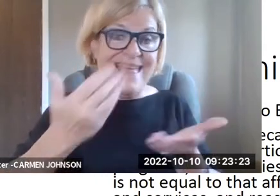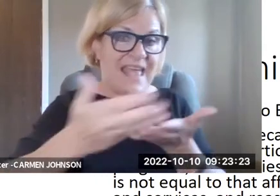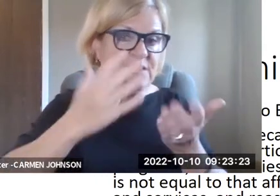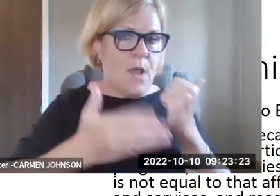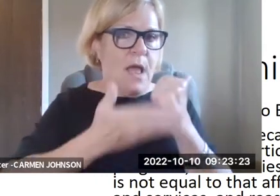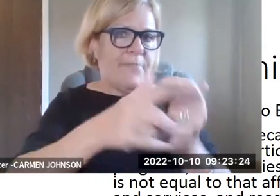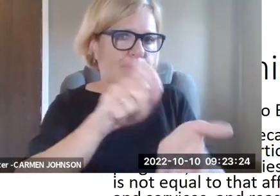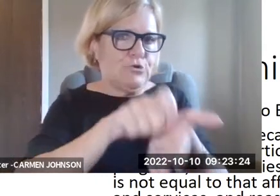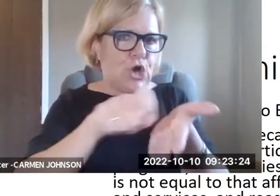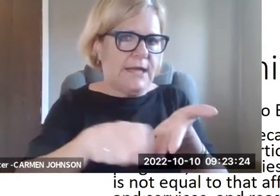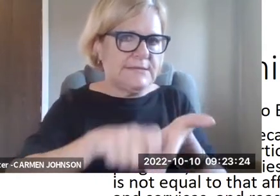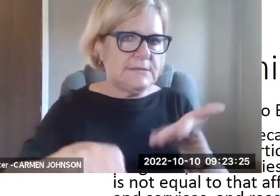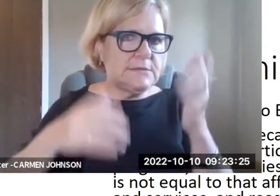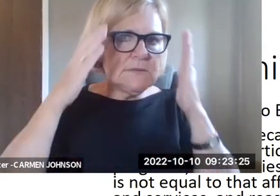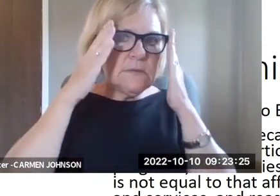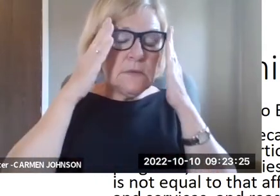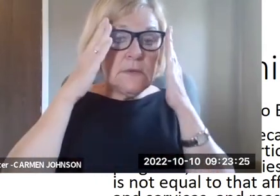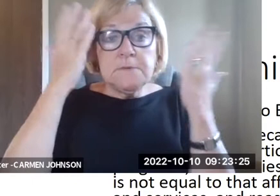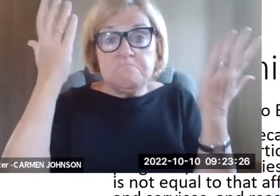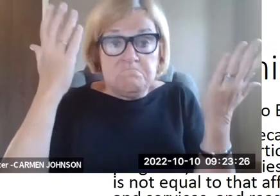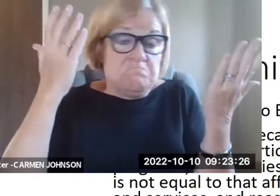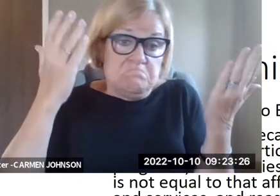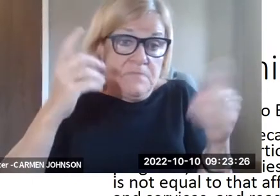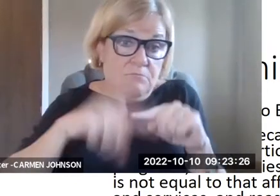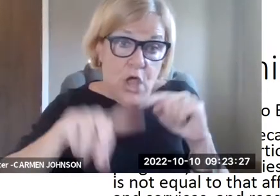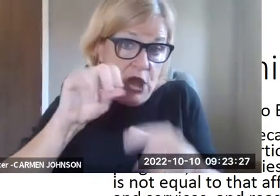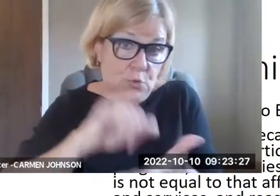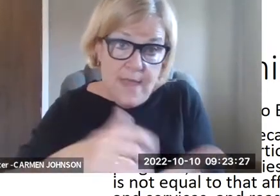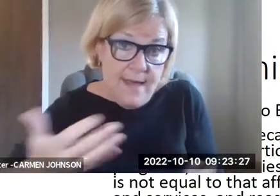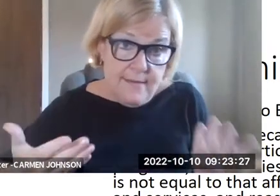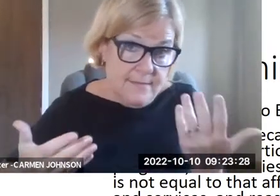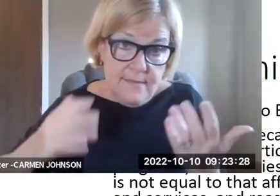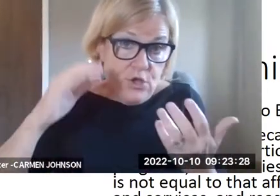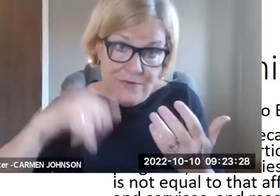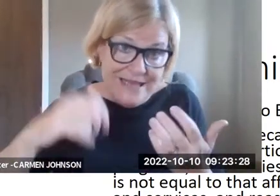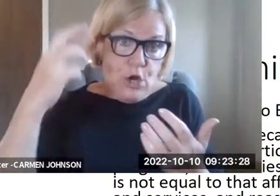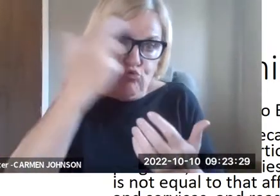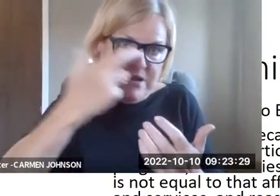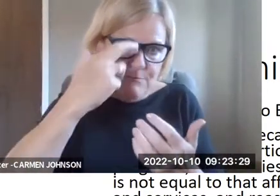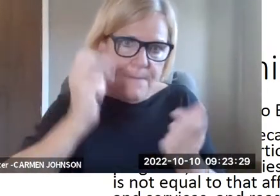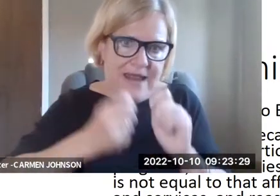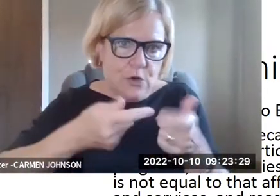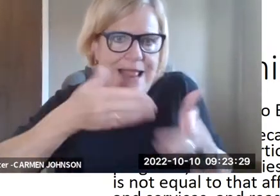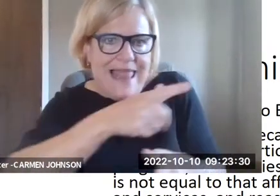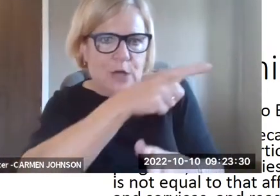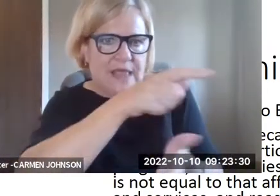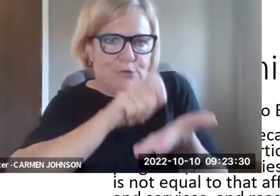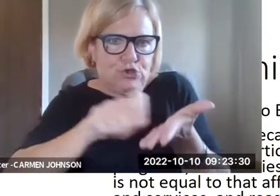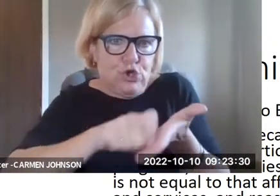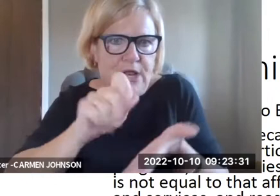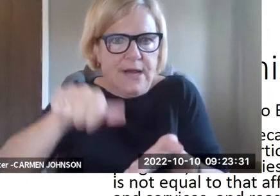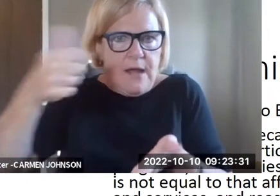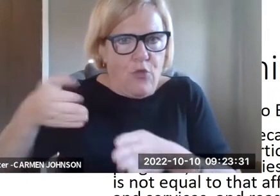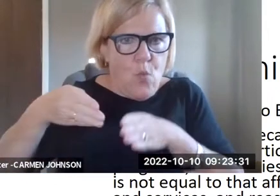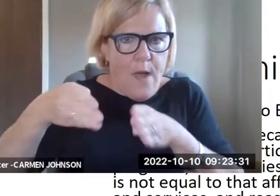they're blind and they're not being provided any, um, any, uh, implements that allow them to write, um, then